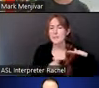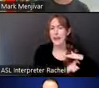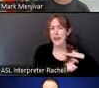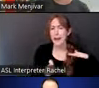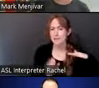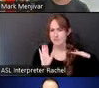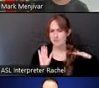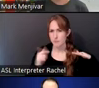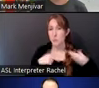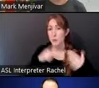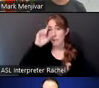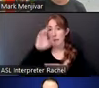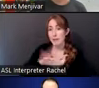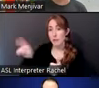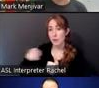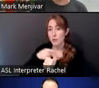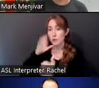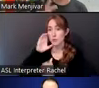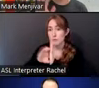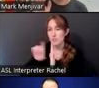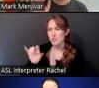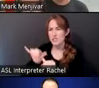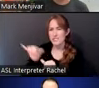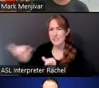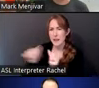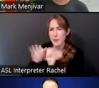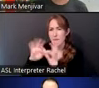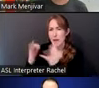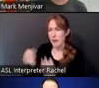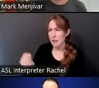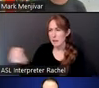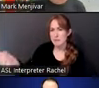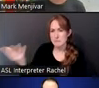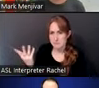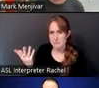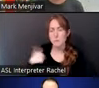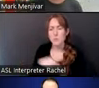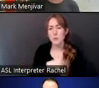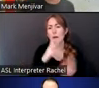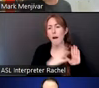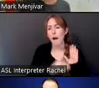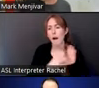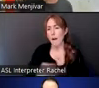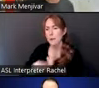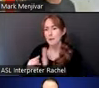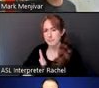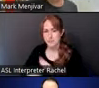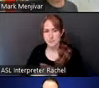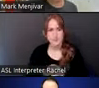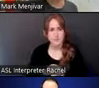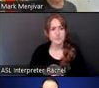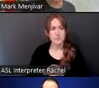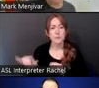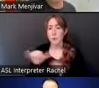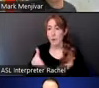that those photographs should stay with families where they can have maybe more meaning. And then we also invited people to come in and to sit